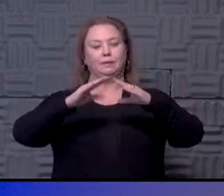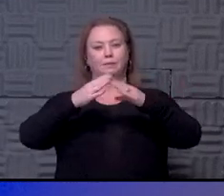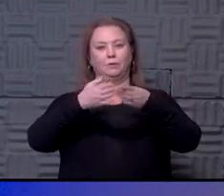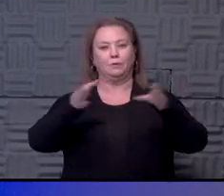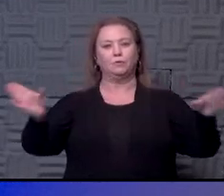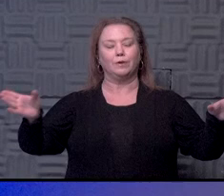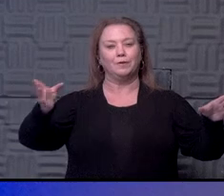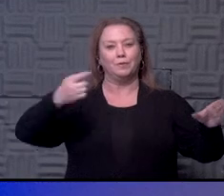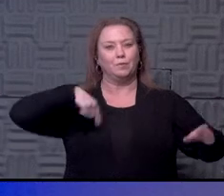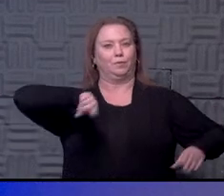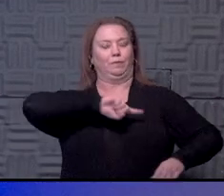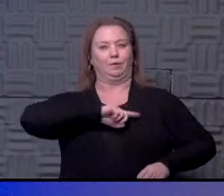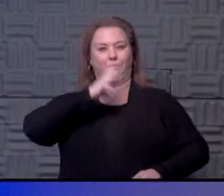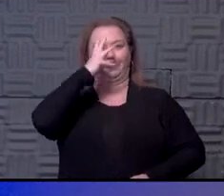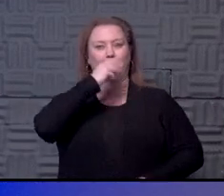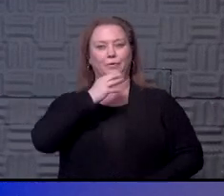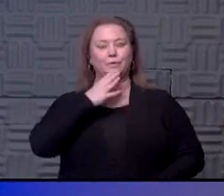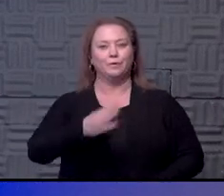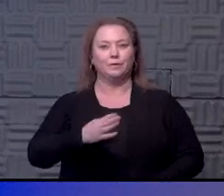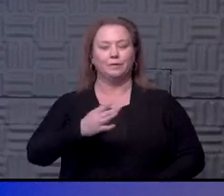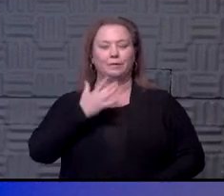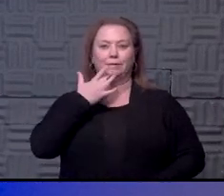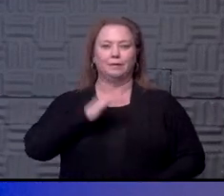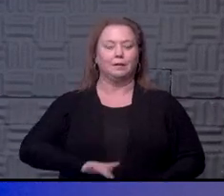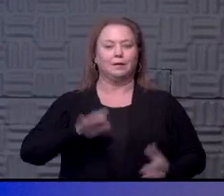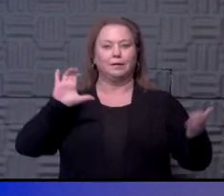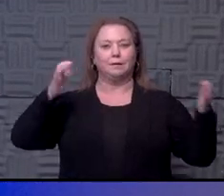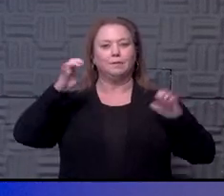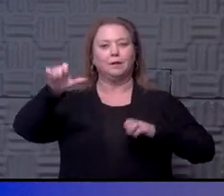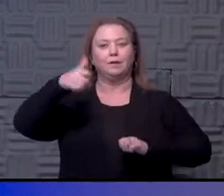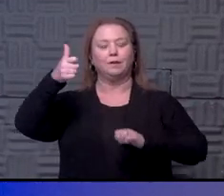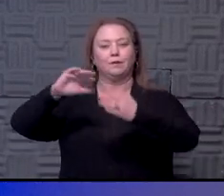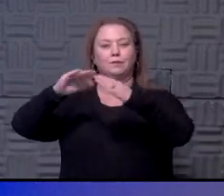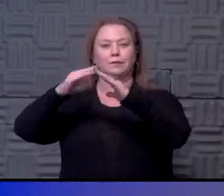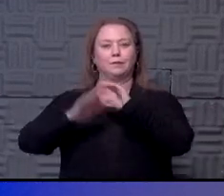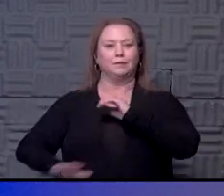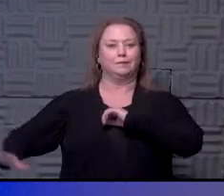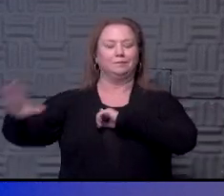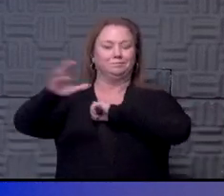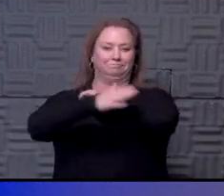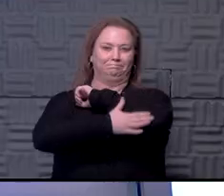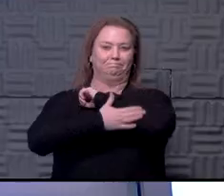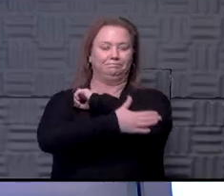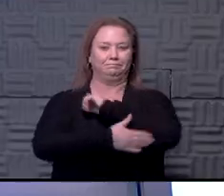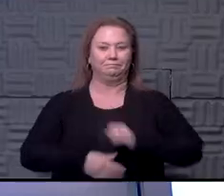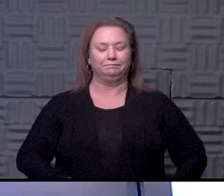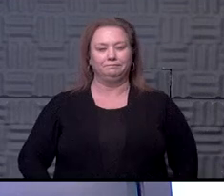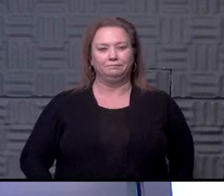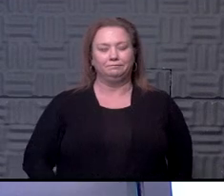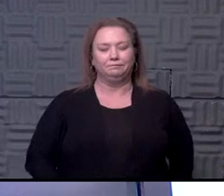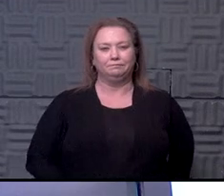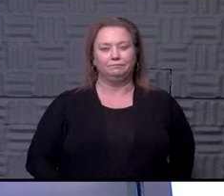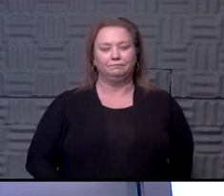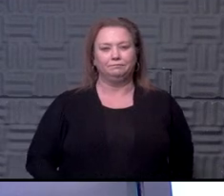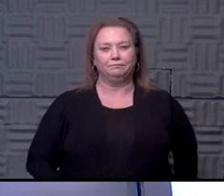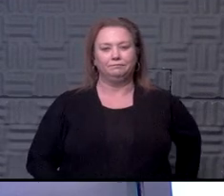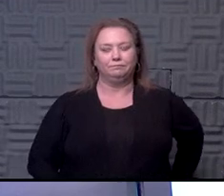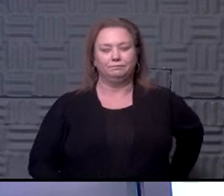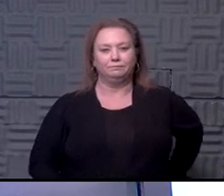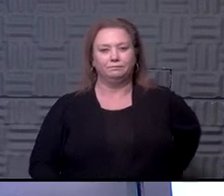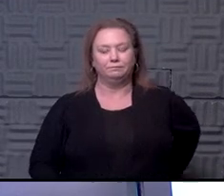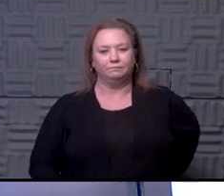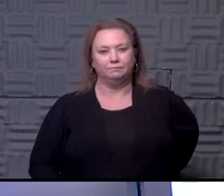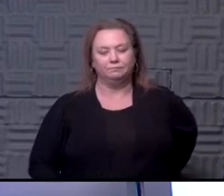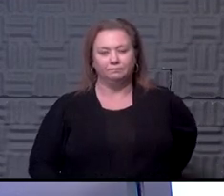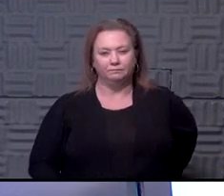we have done pretty good. I've been very fortunate compared to some of the other cities in the nation. Very true. Well, before we jump